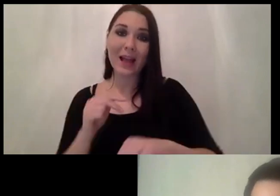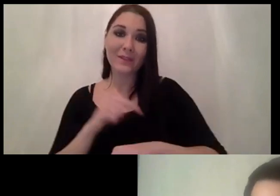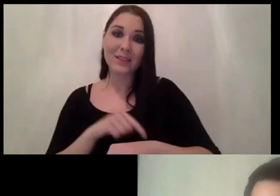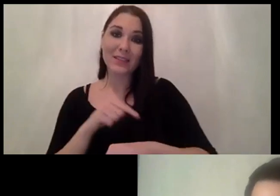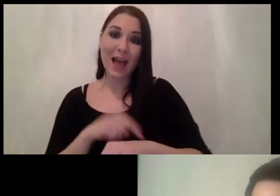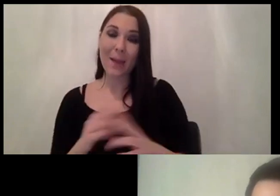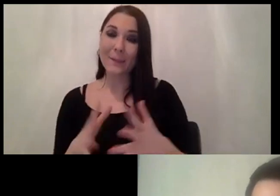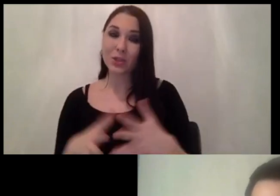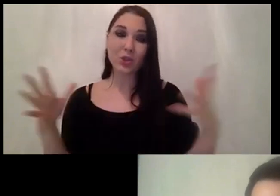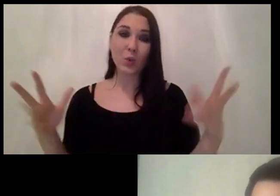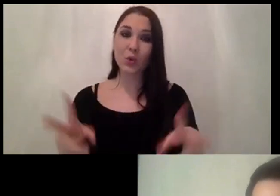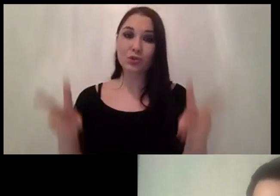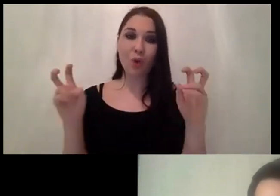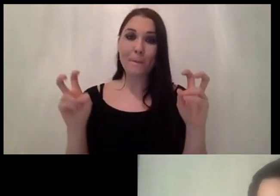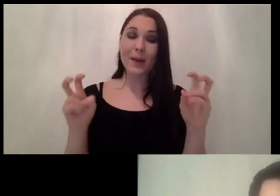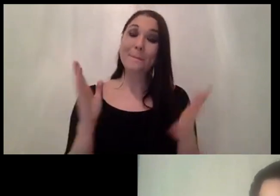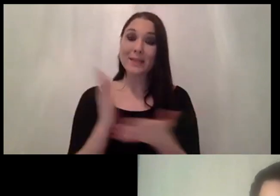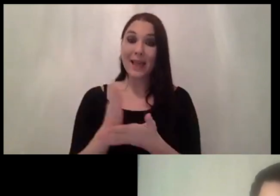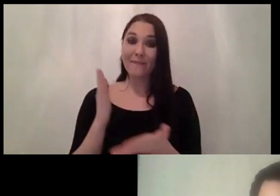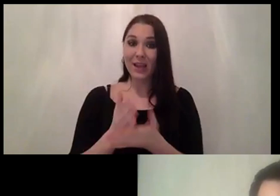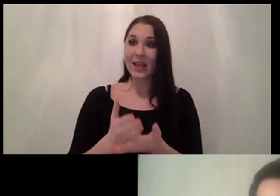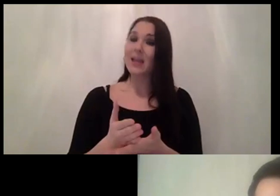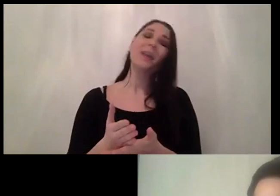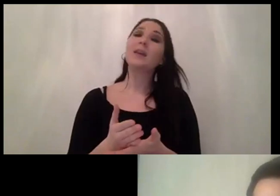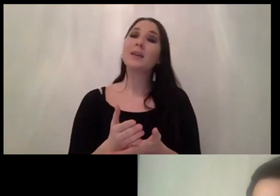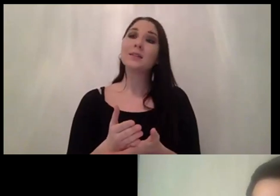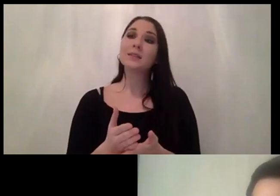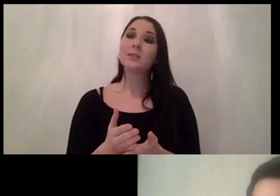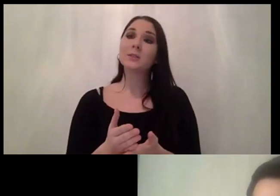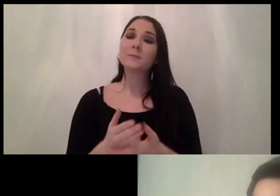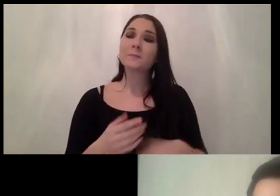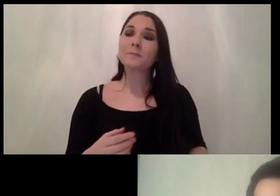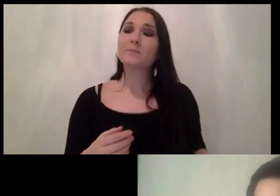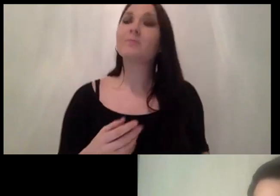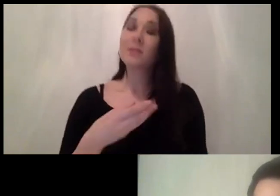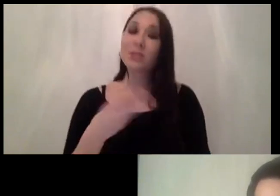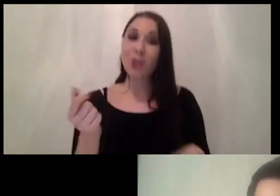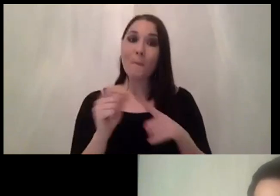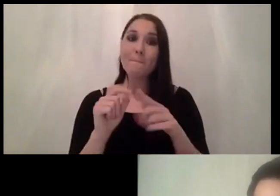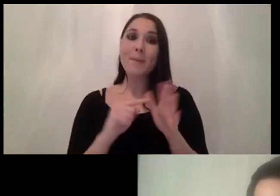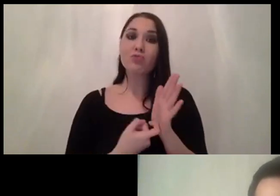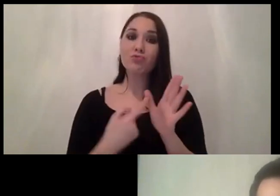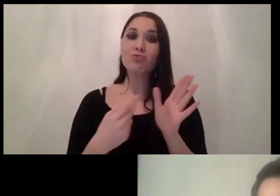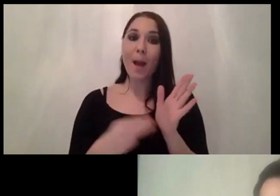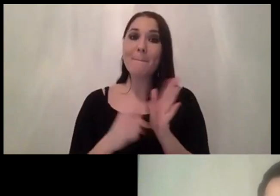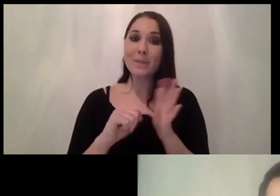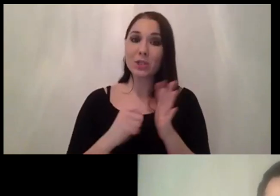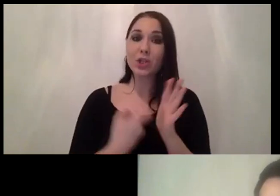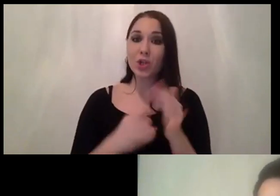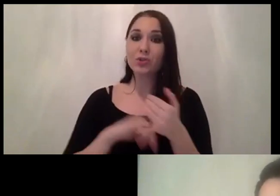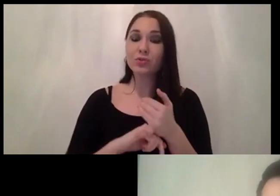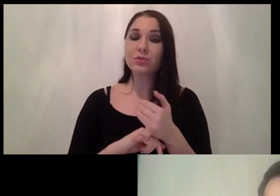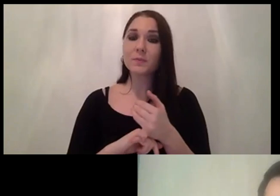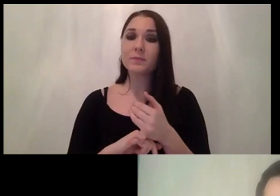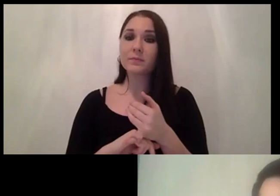huge topic but definitely there are some other parameters uh most of the manufacturers again like